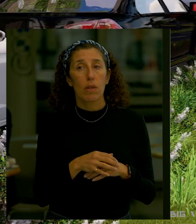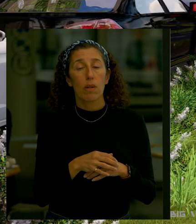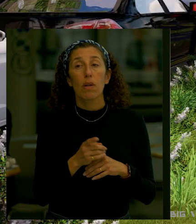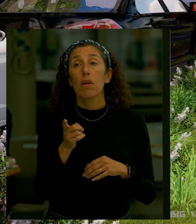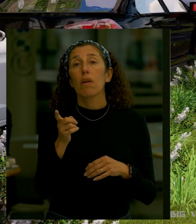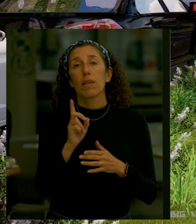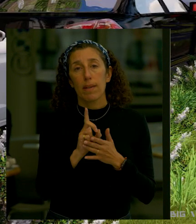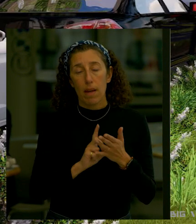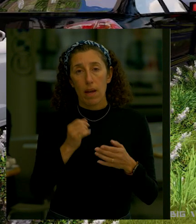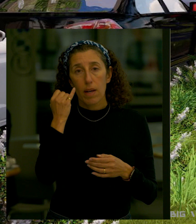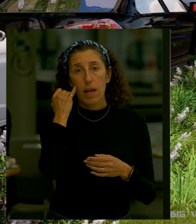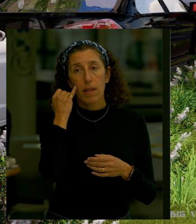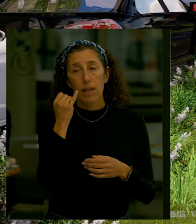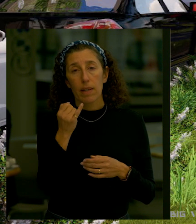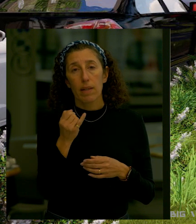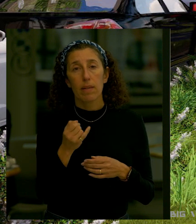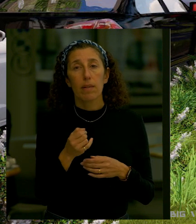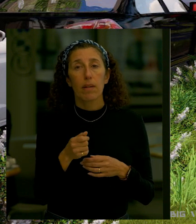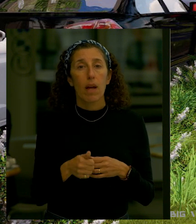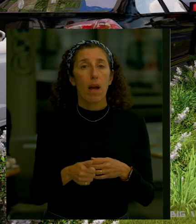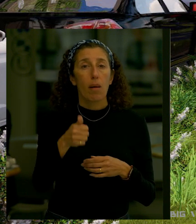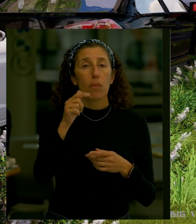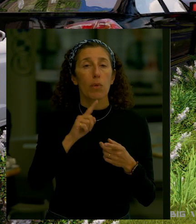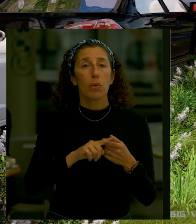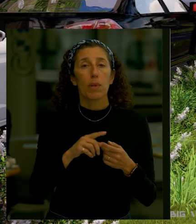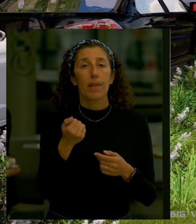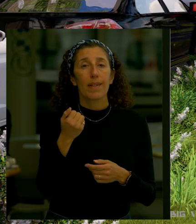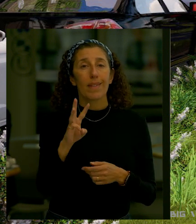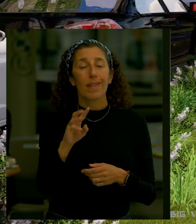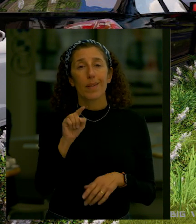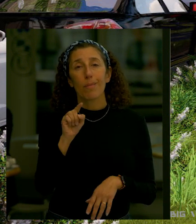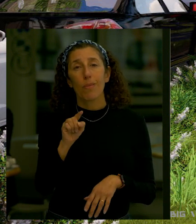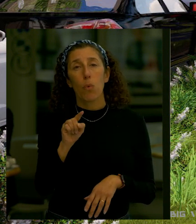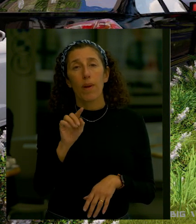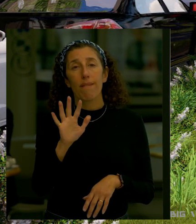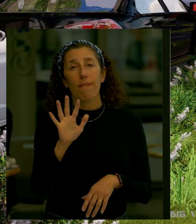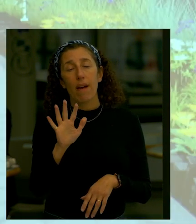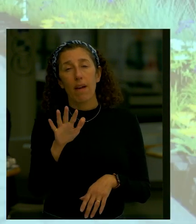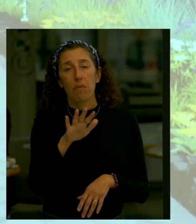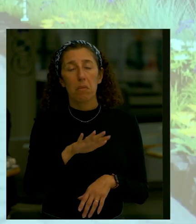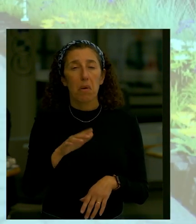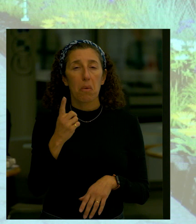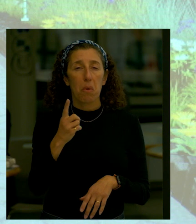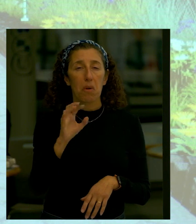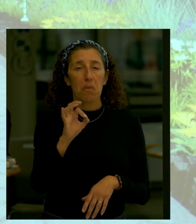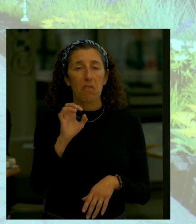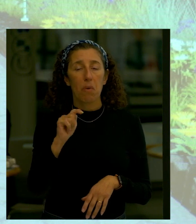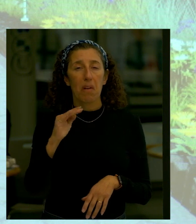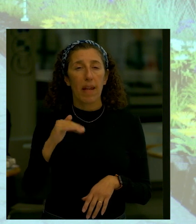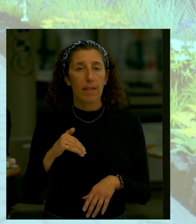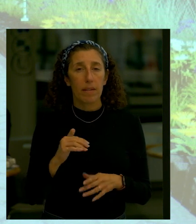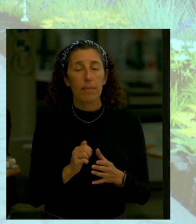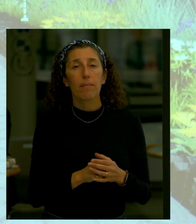and then there's the new wall so it went from 15.75 to 16.5 so it went up a bit less than a foot but